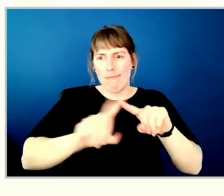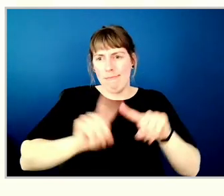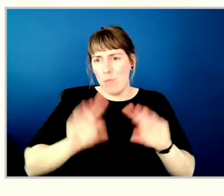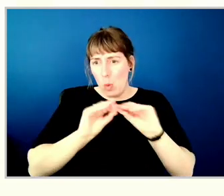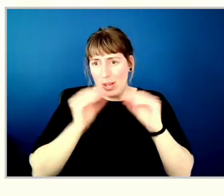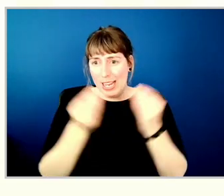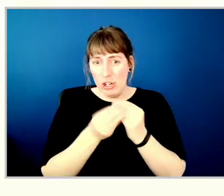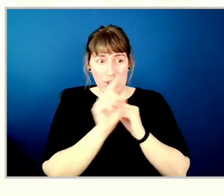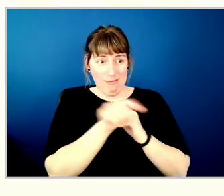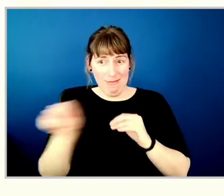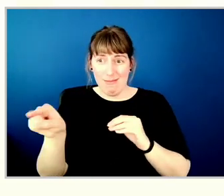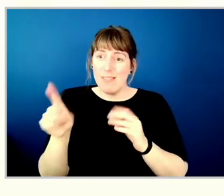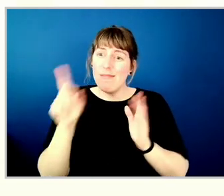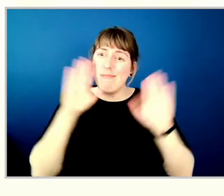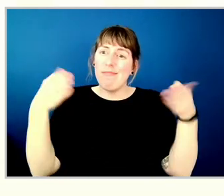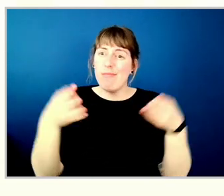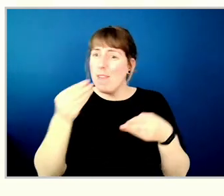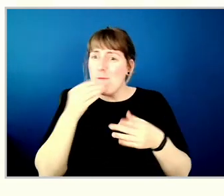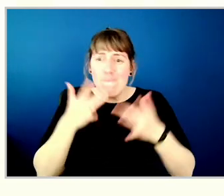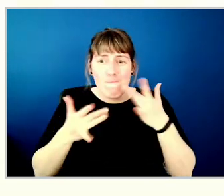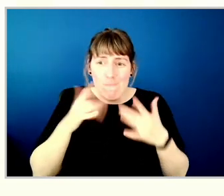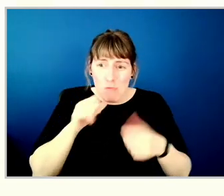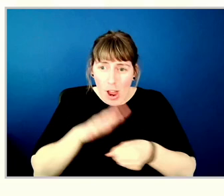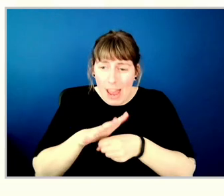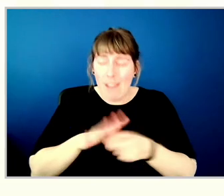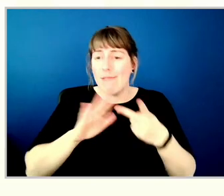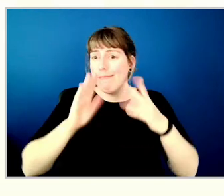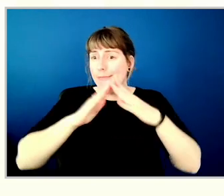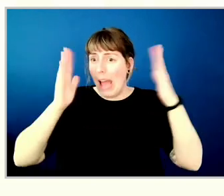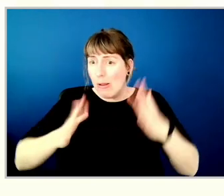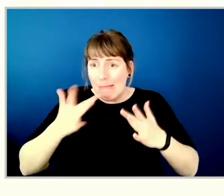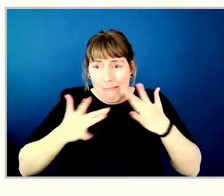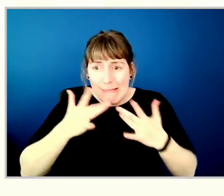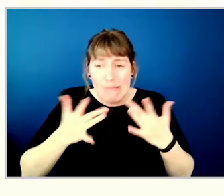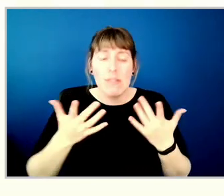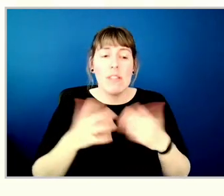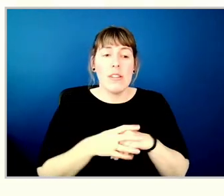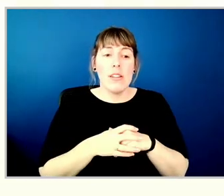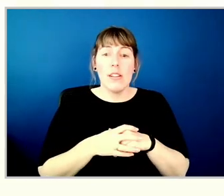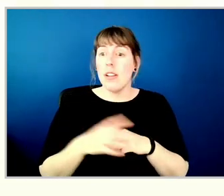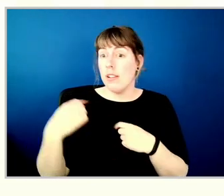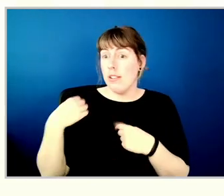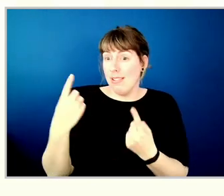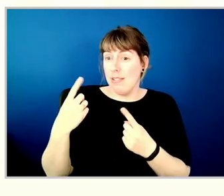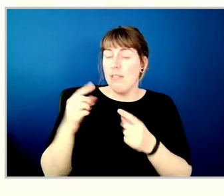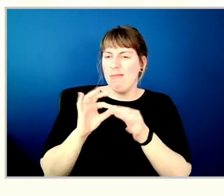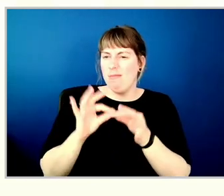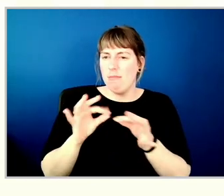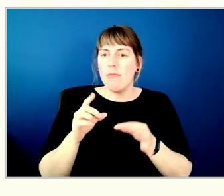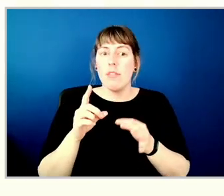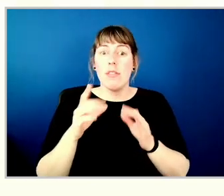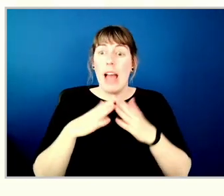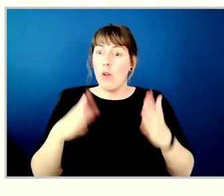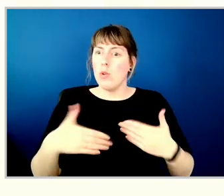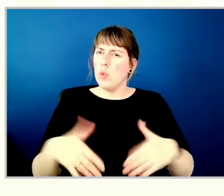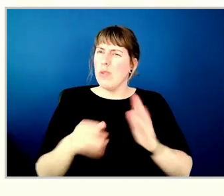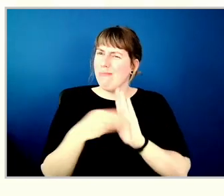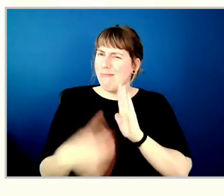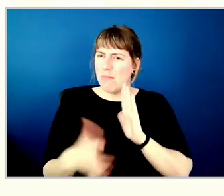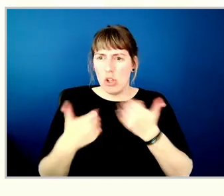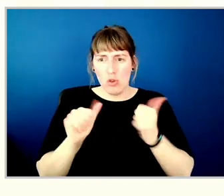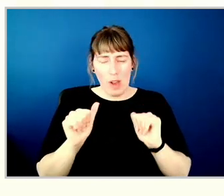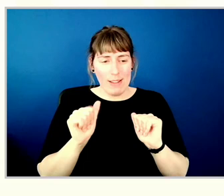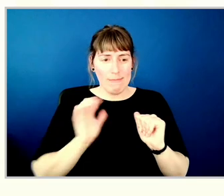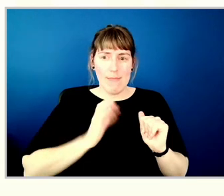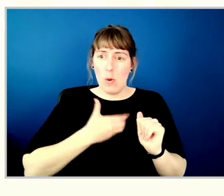are looking at food insecurity. And as I mentioned in the earlier question period, a lot with respect to affordable housing, and really doing our